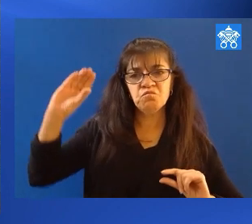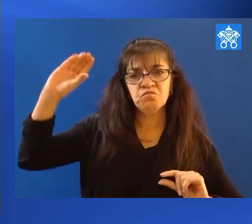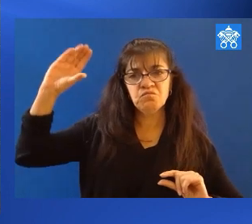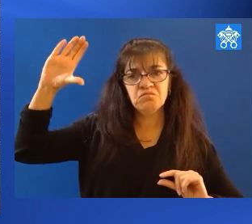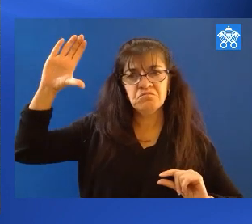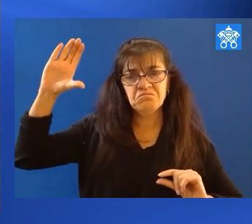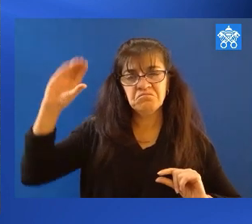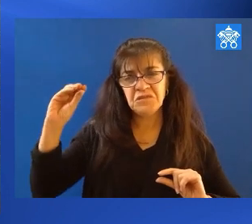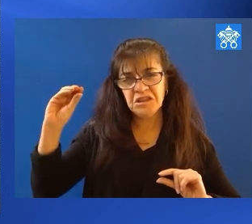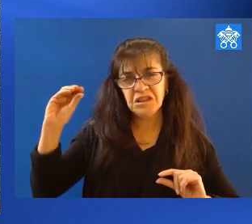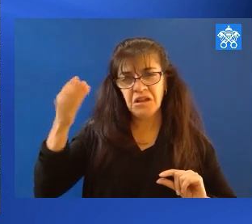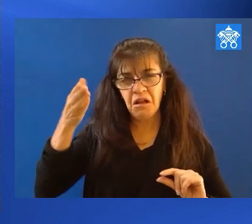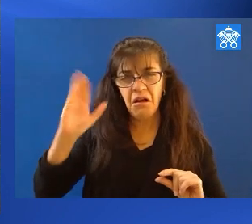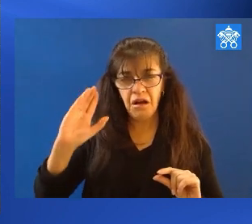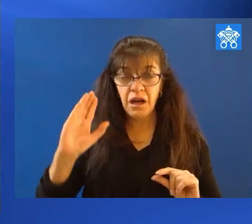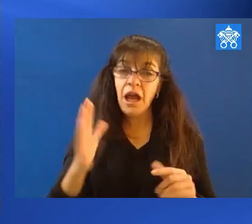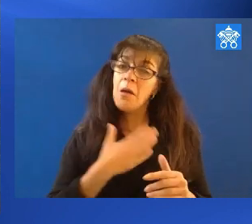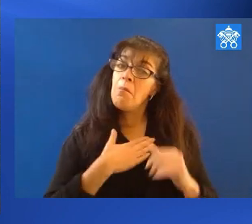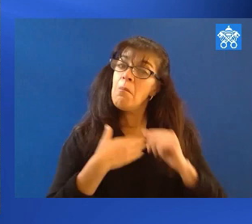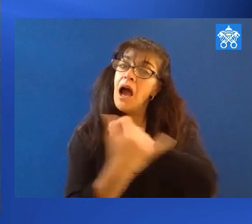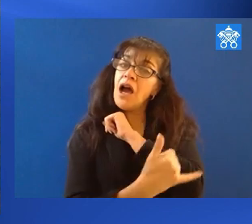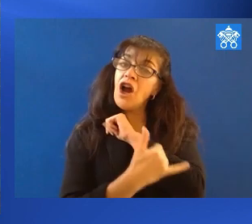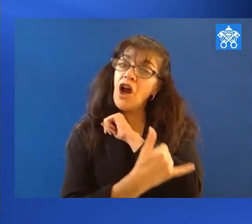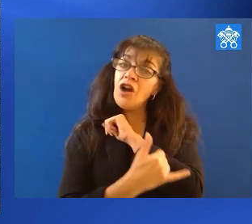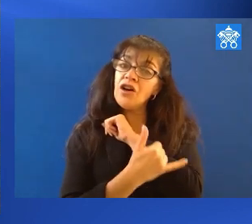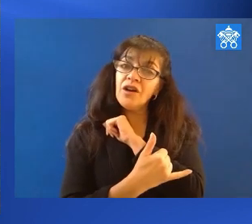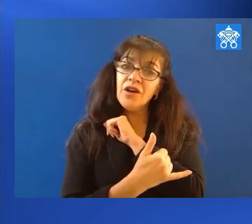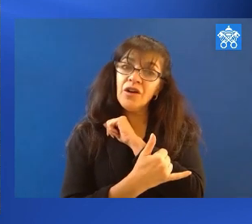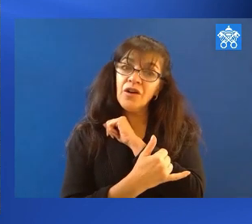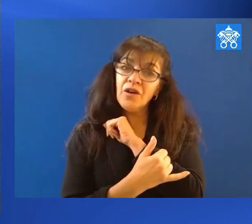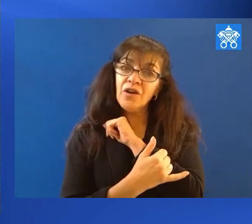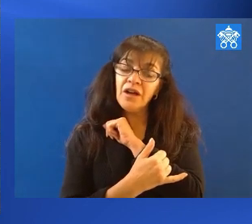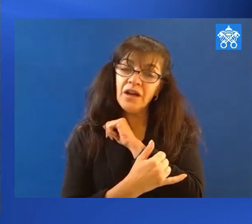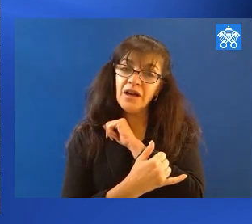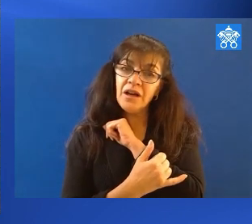In my country, we call these,